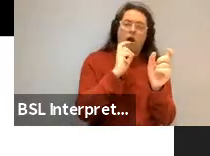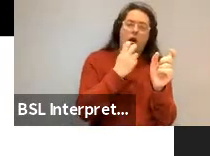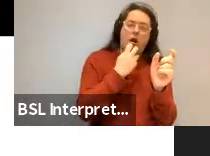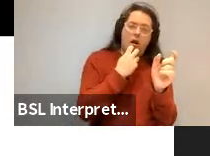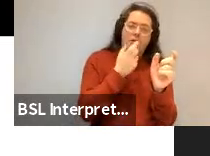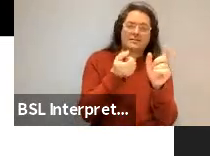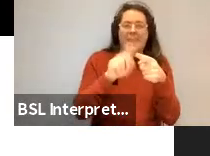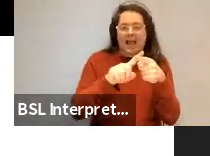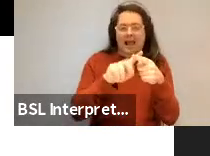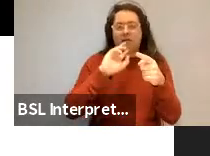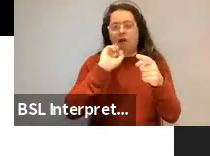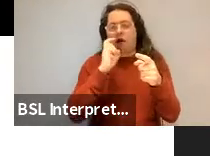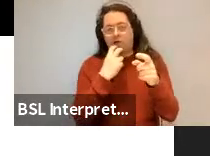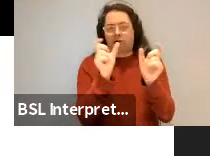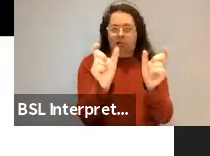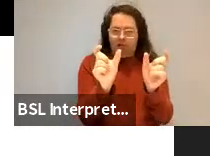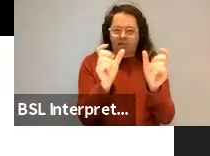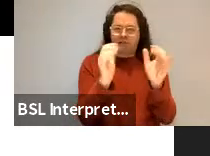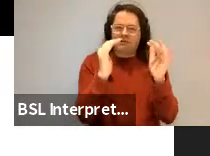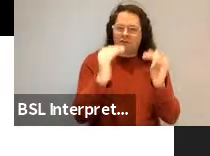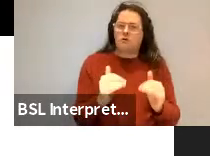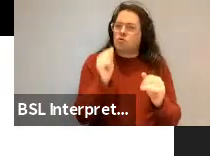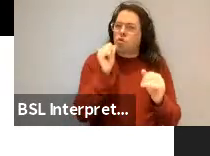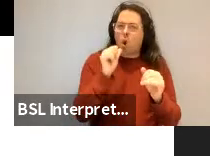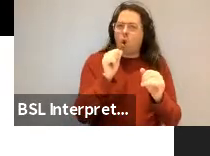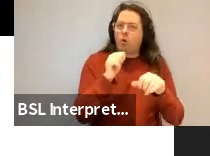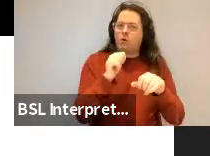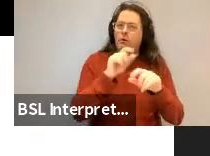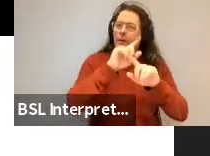to remain stable across people and across time.